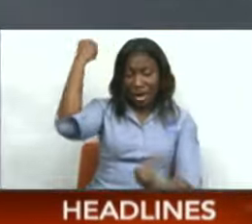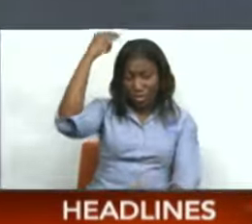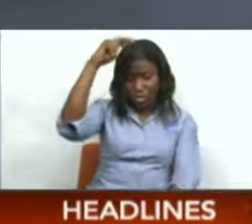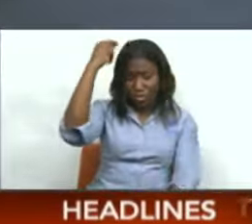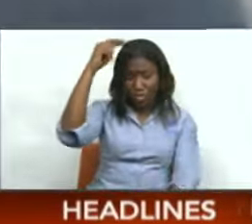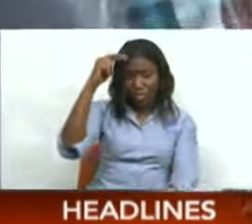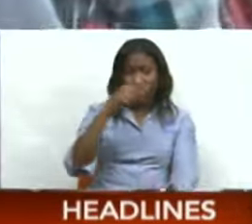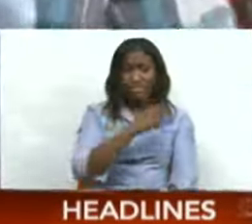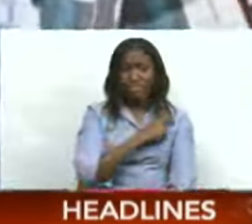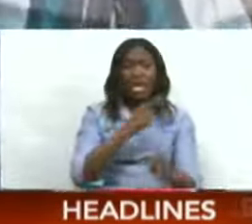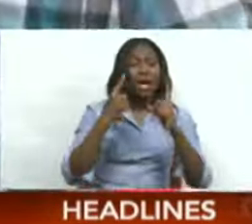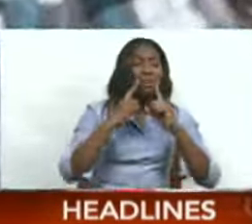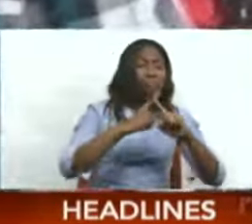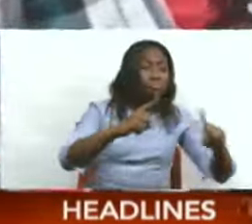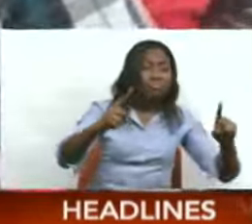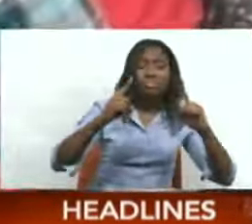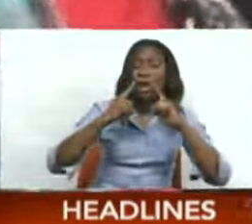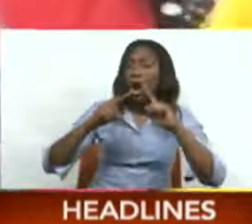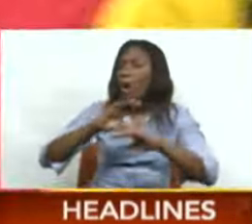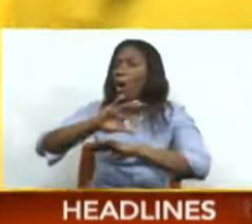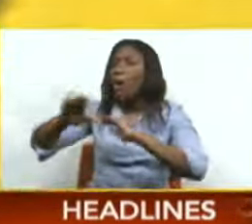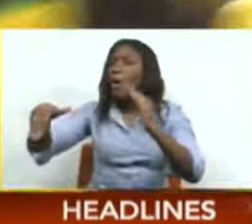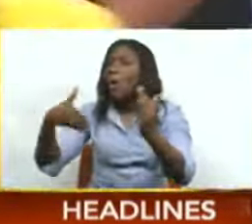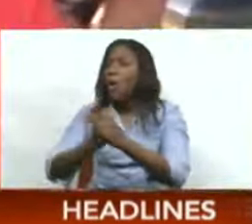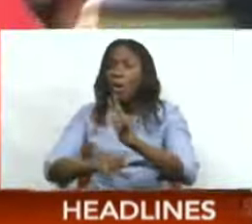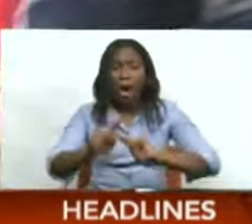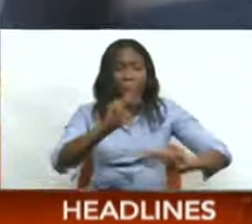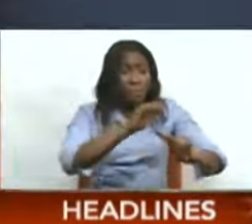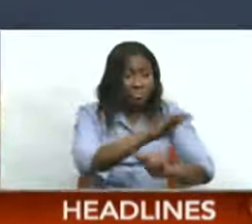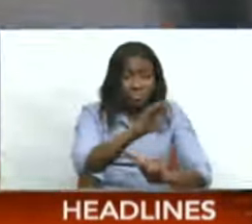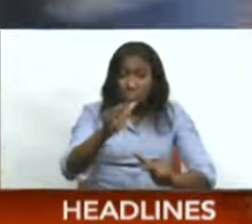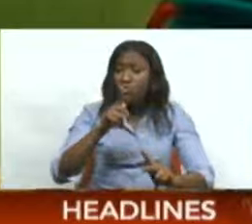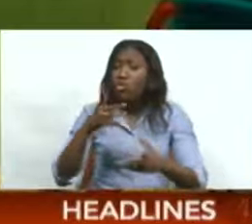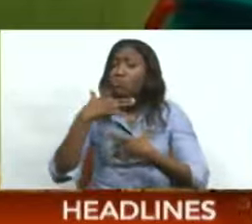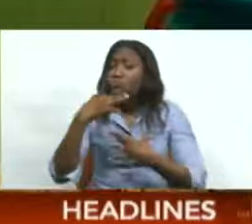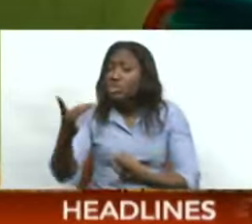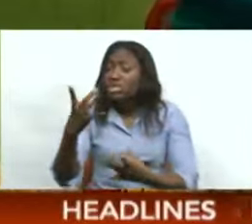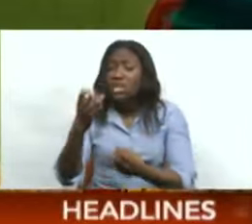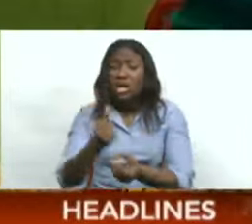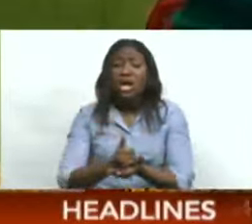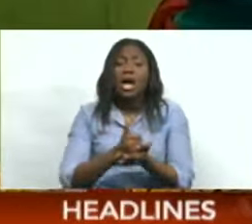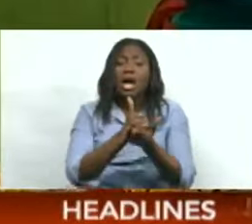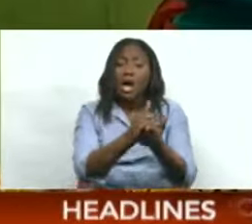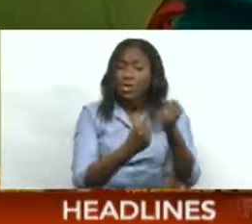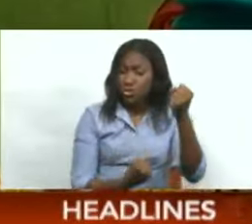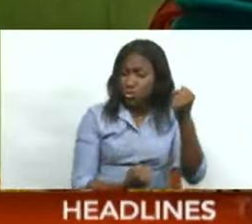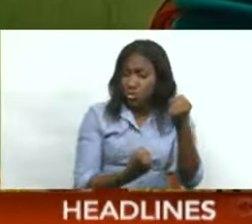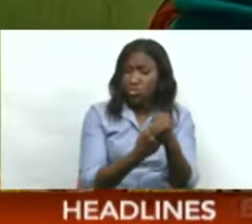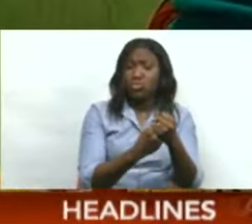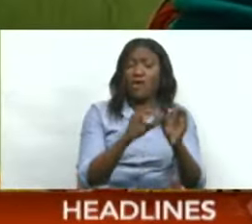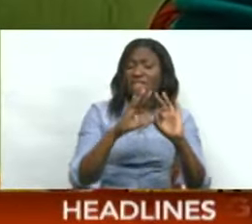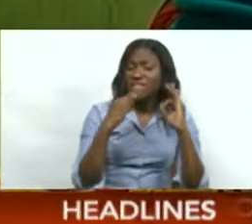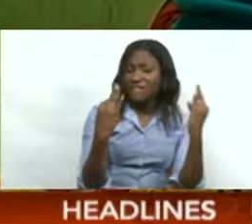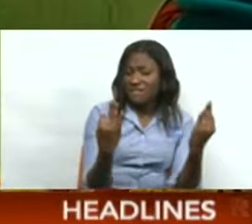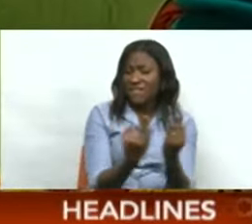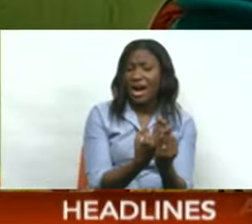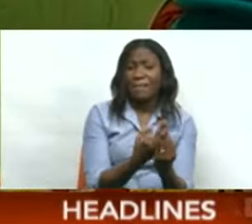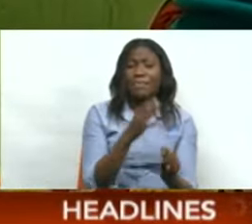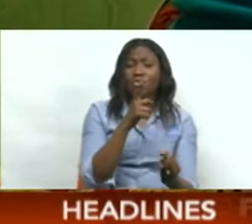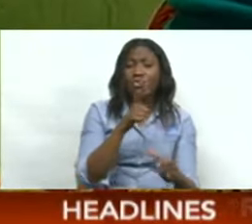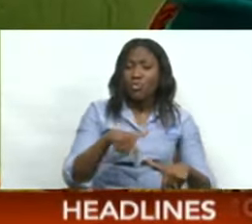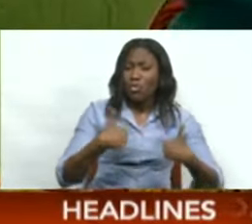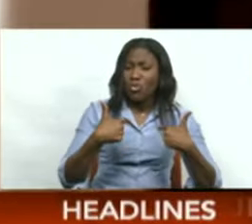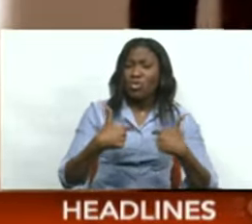sent a national invitation to all those interested to support the establishment of a commission to help families in effectively